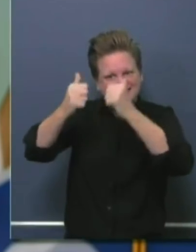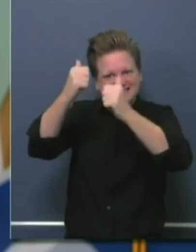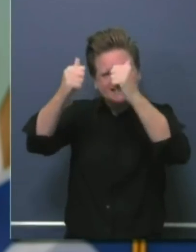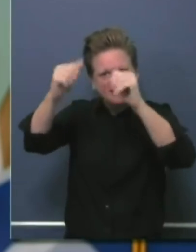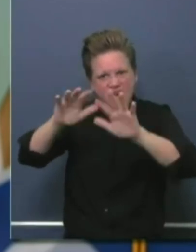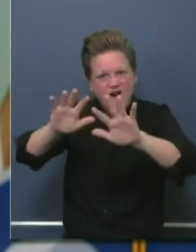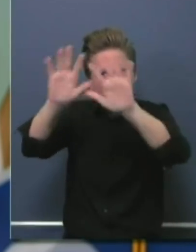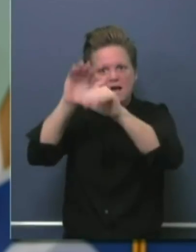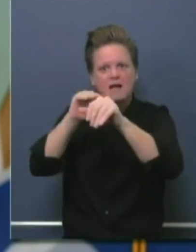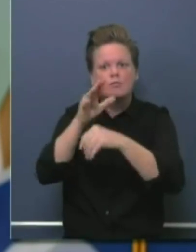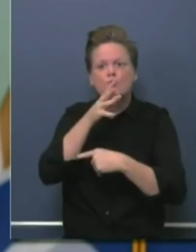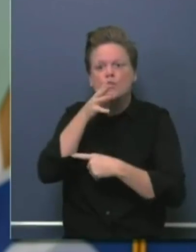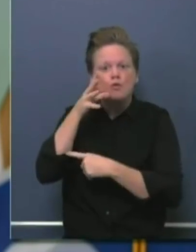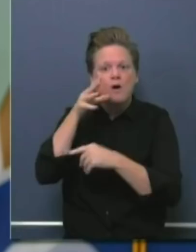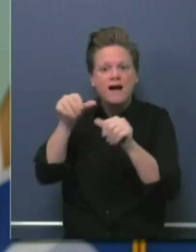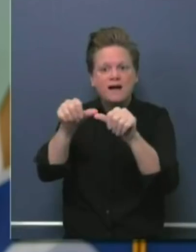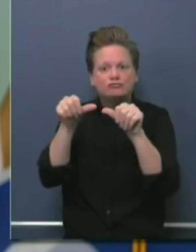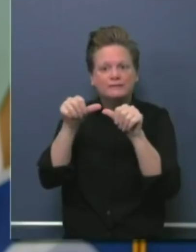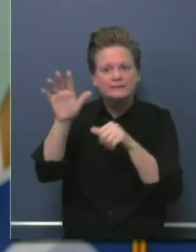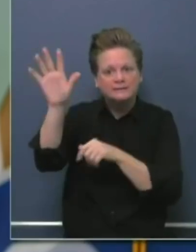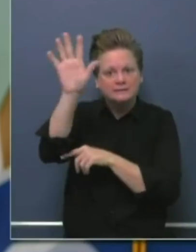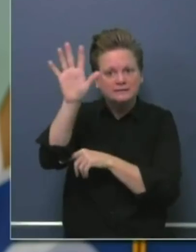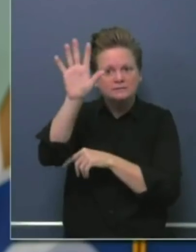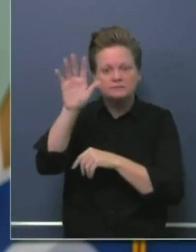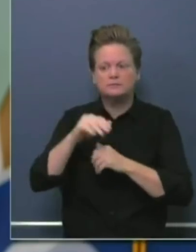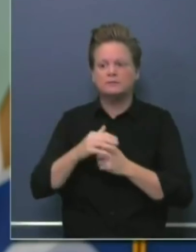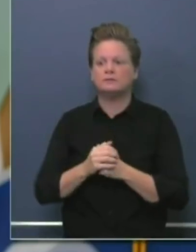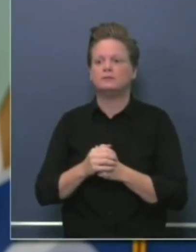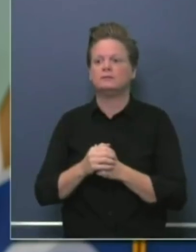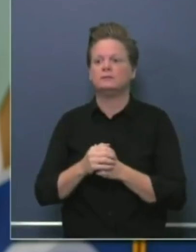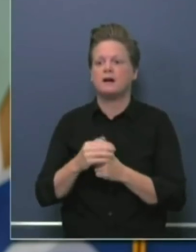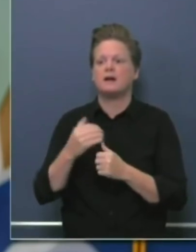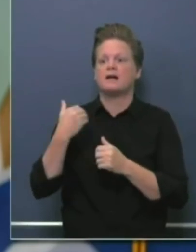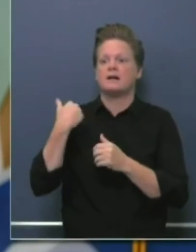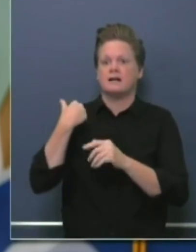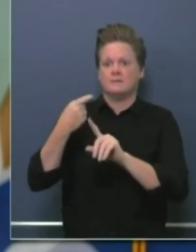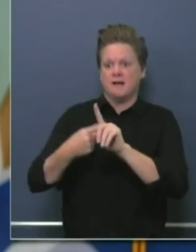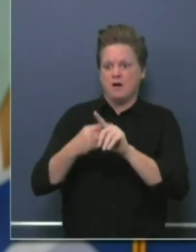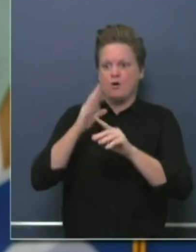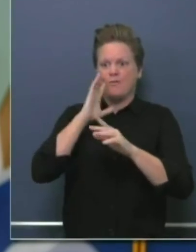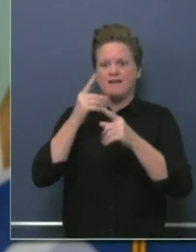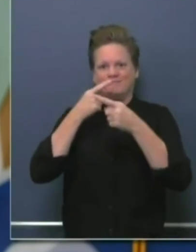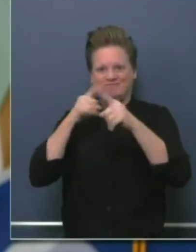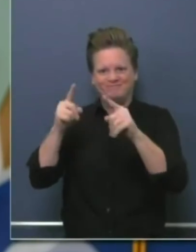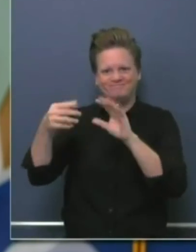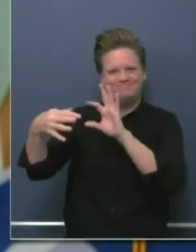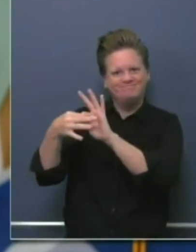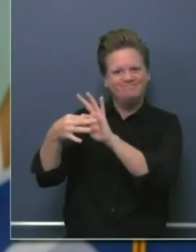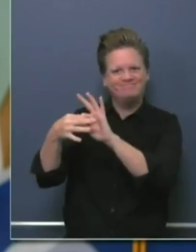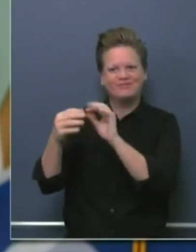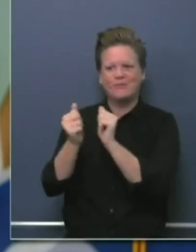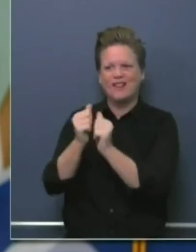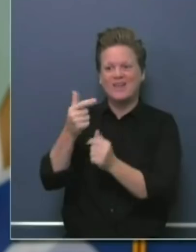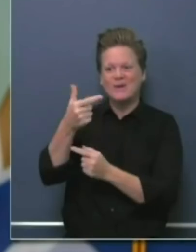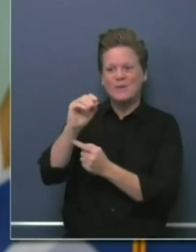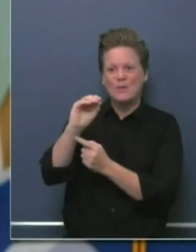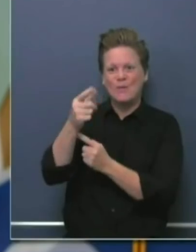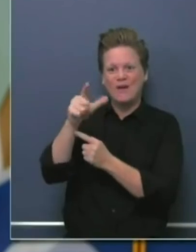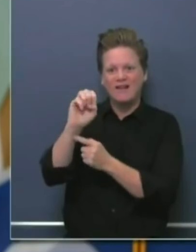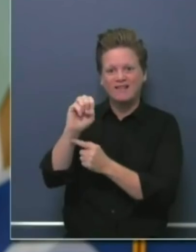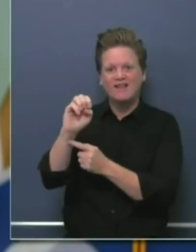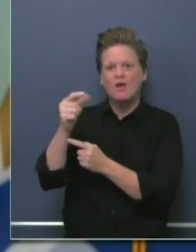we announced over a month ago in partnership with Google, we announced their commitment to do 86